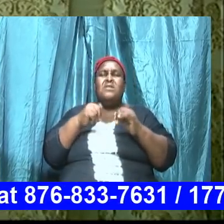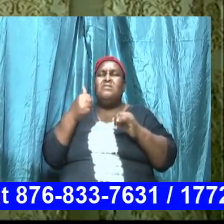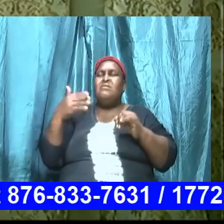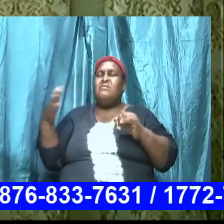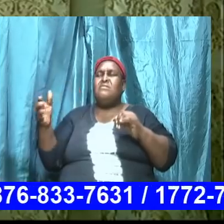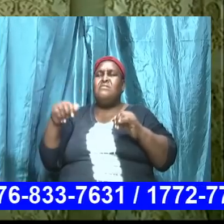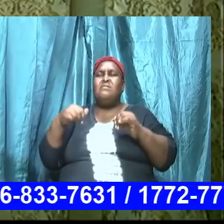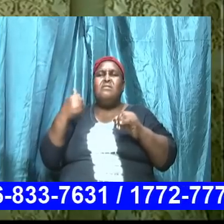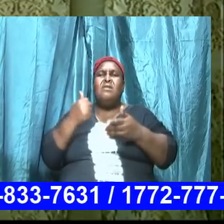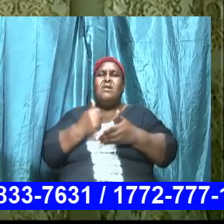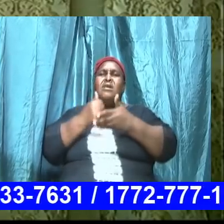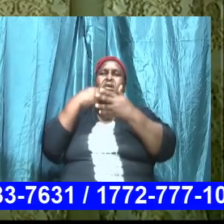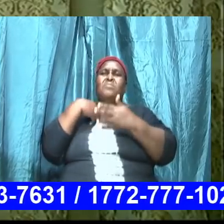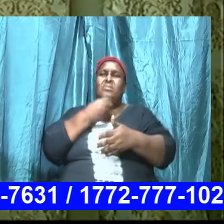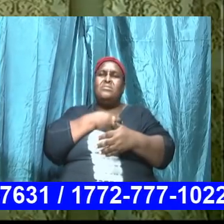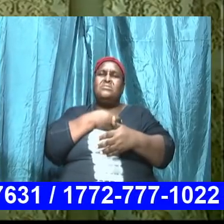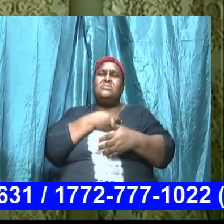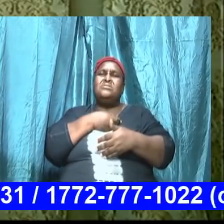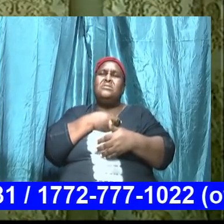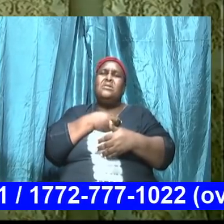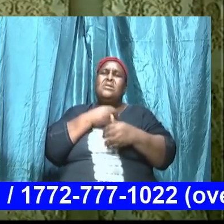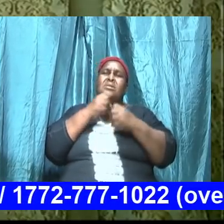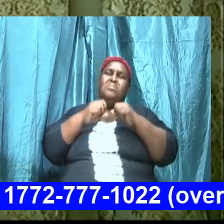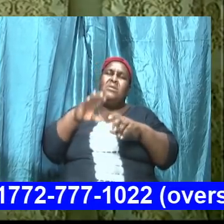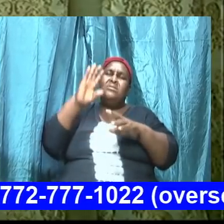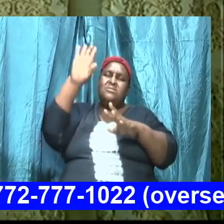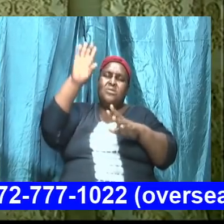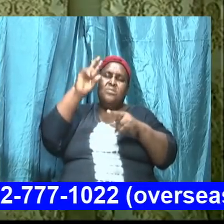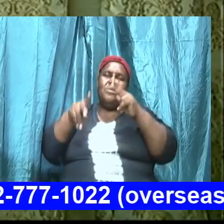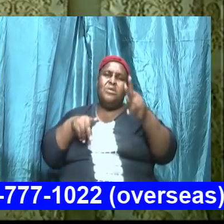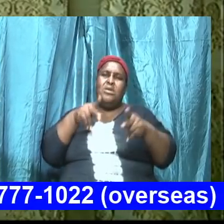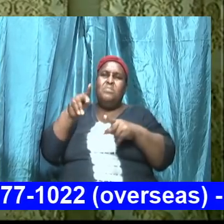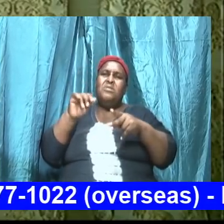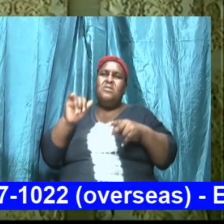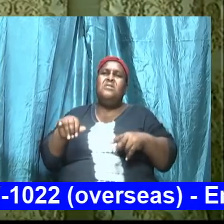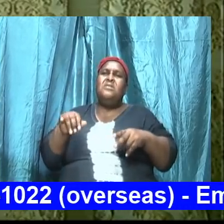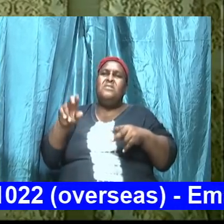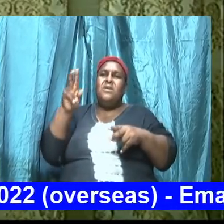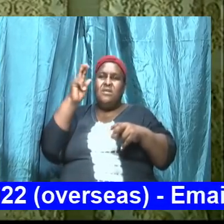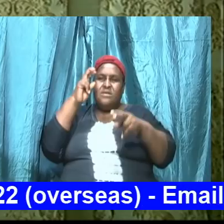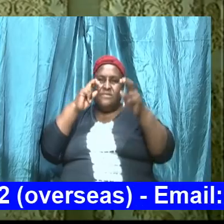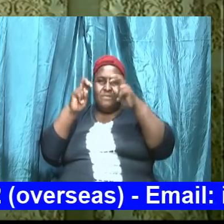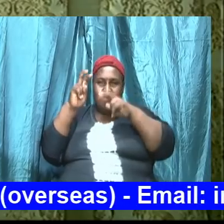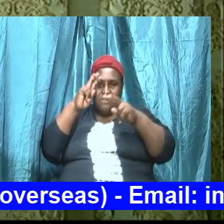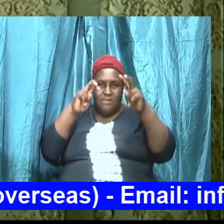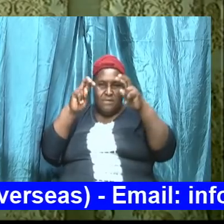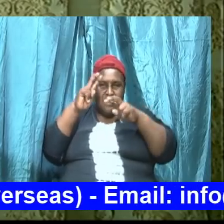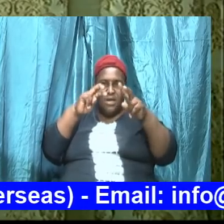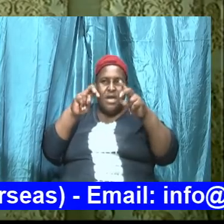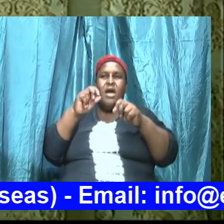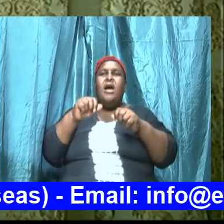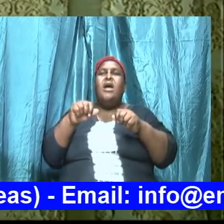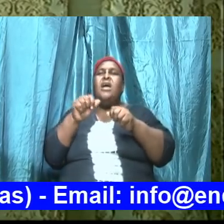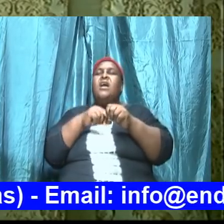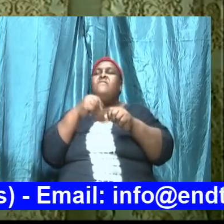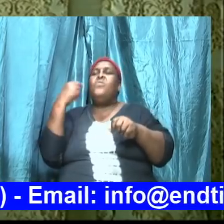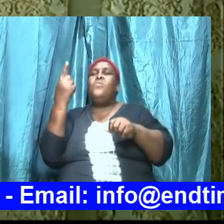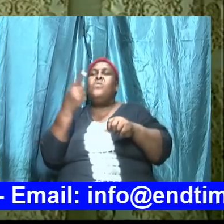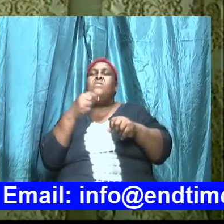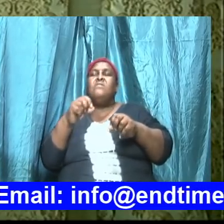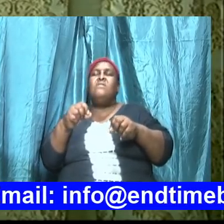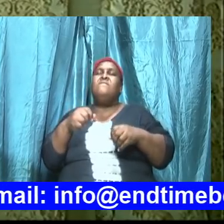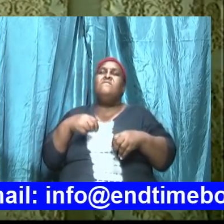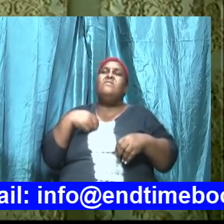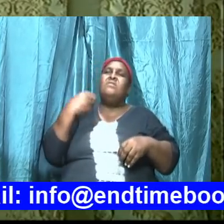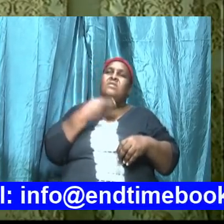so God help us in this regard bless your people that are tuned in at this time every one of us help us to love your